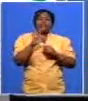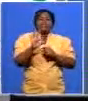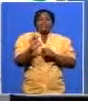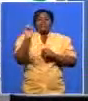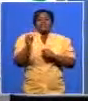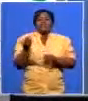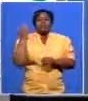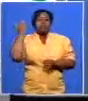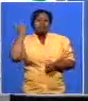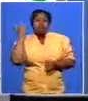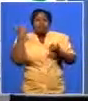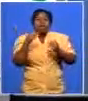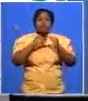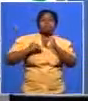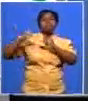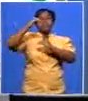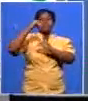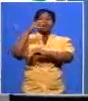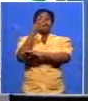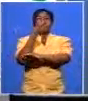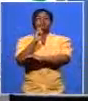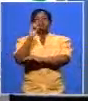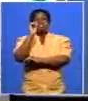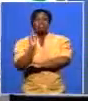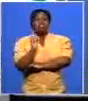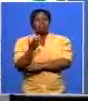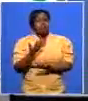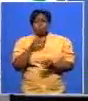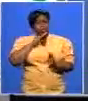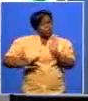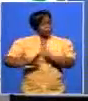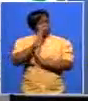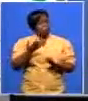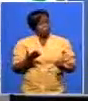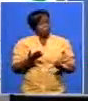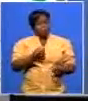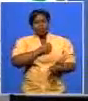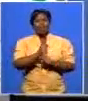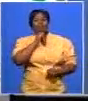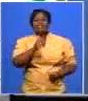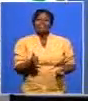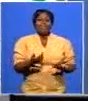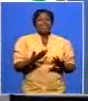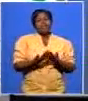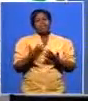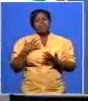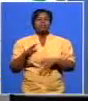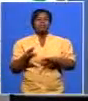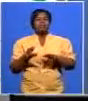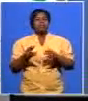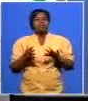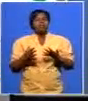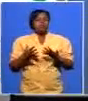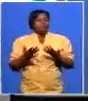government election to 40 that is unheard of growth so we never spoke about an outright win in nelson mandela we